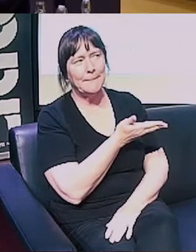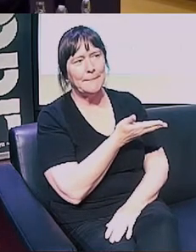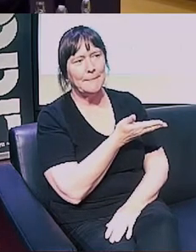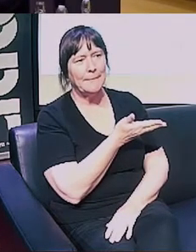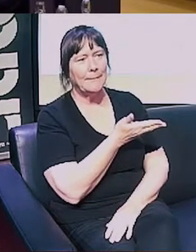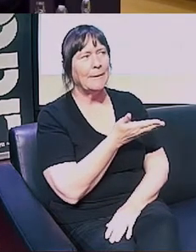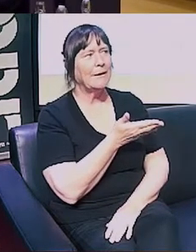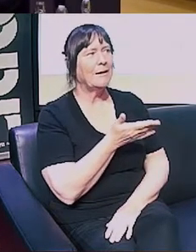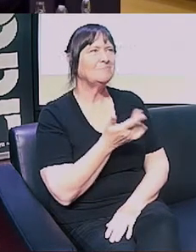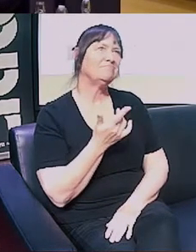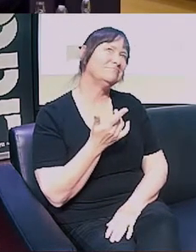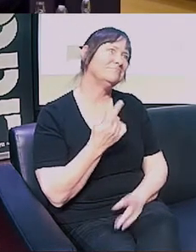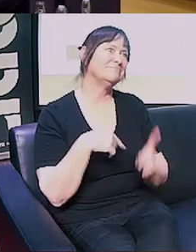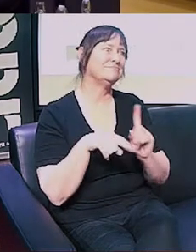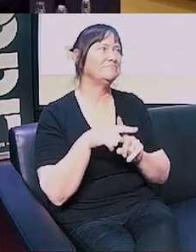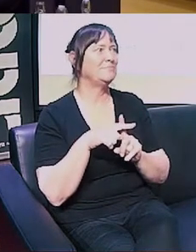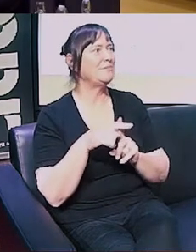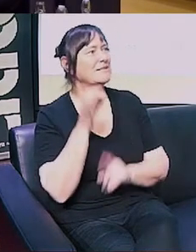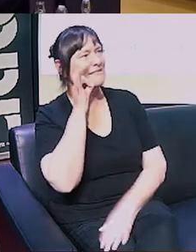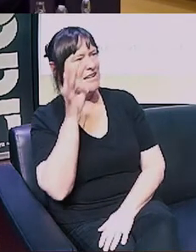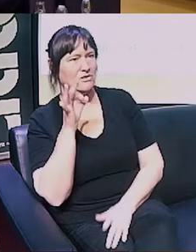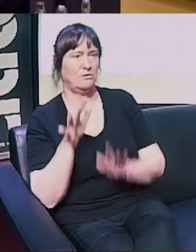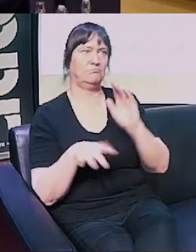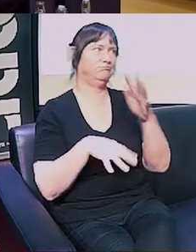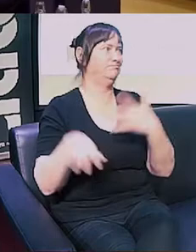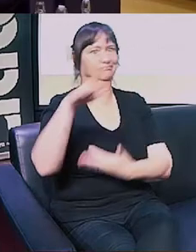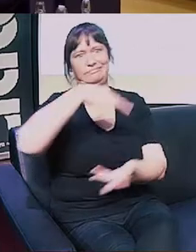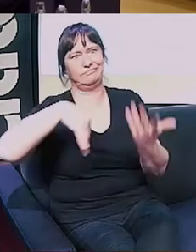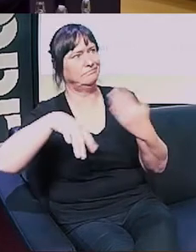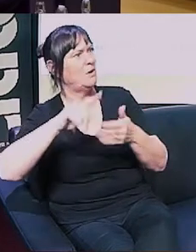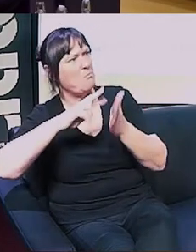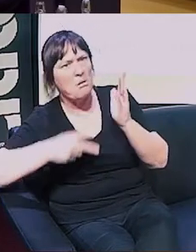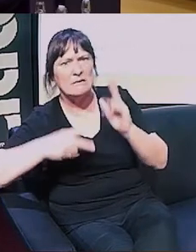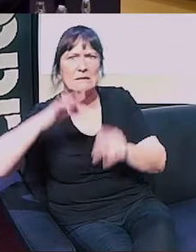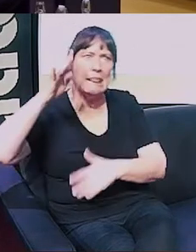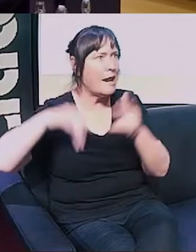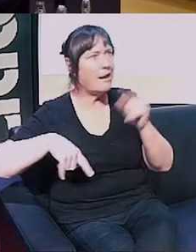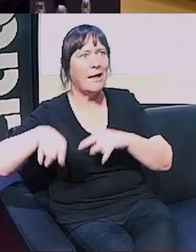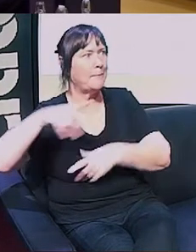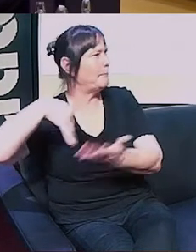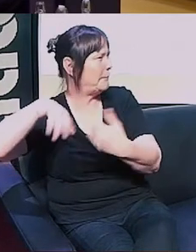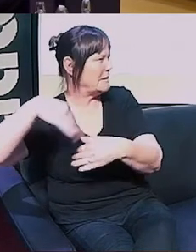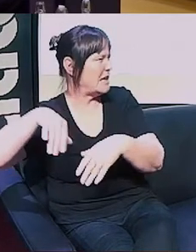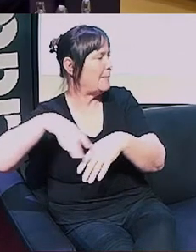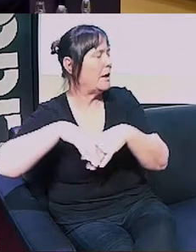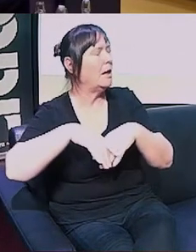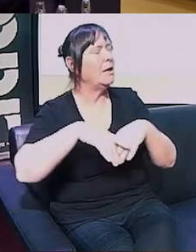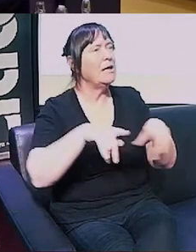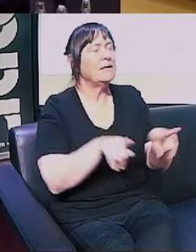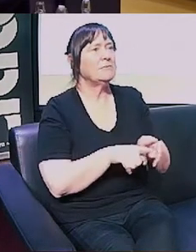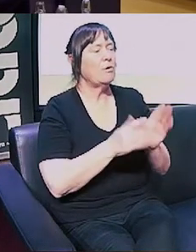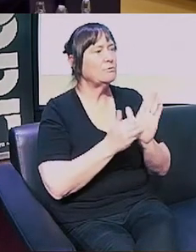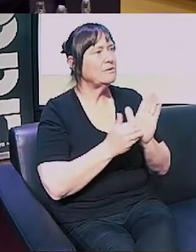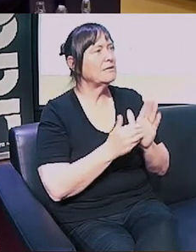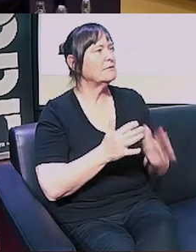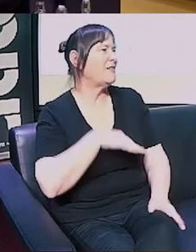national being all over the place, not knowing if they're coming or going or what policies they want to settle on. And I also think it's because New Zealanders have